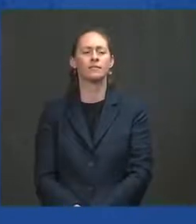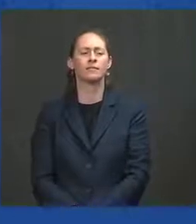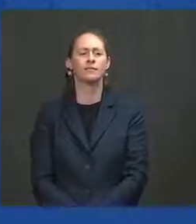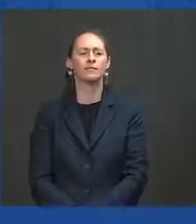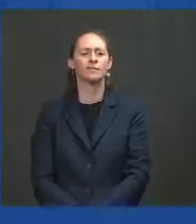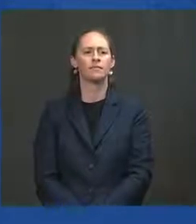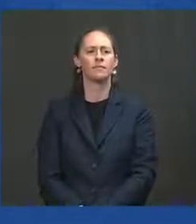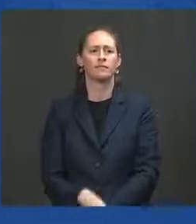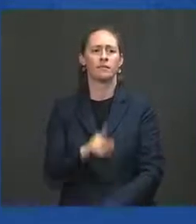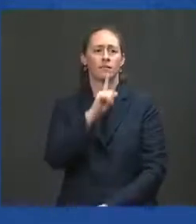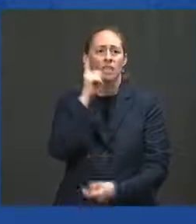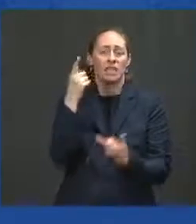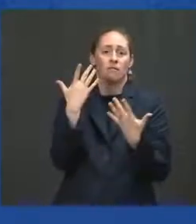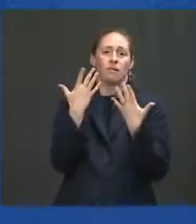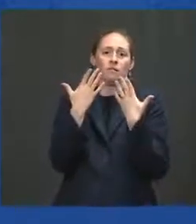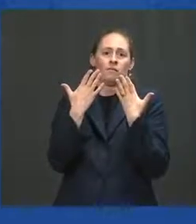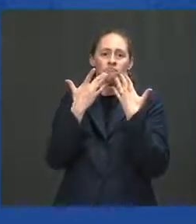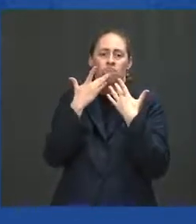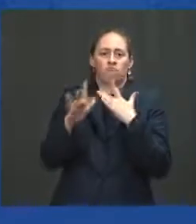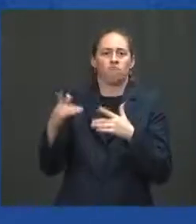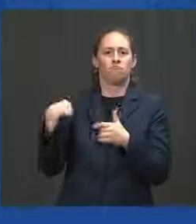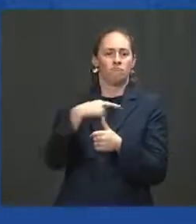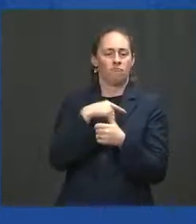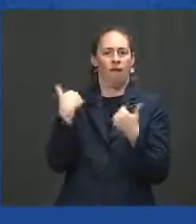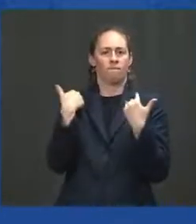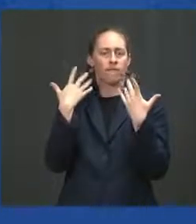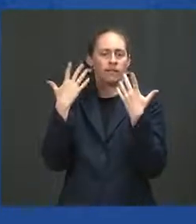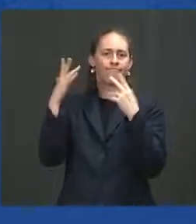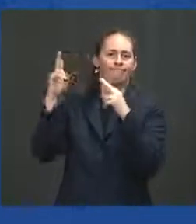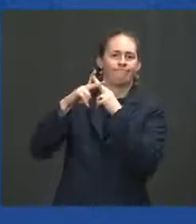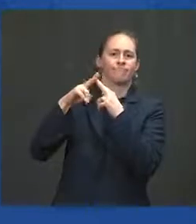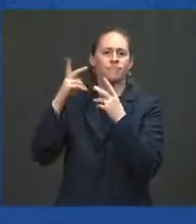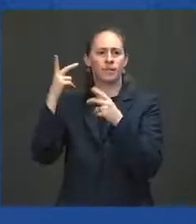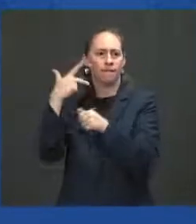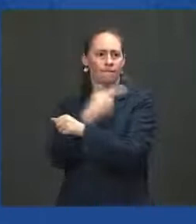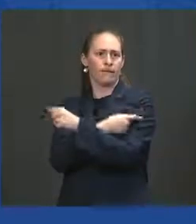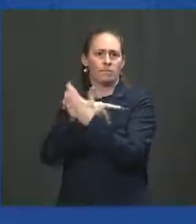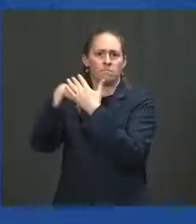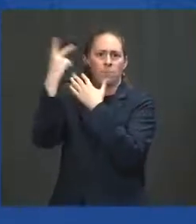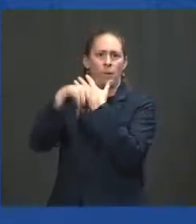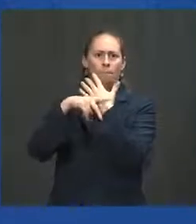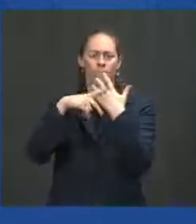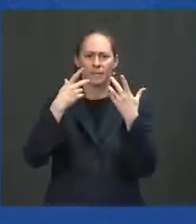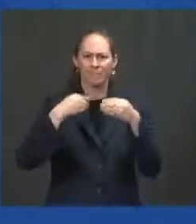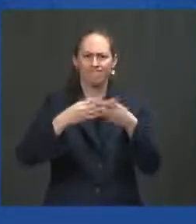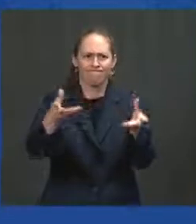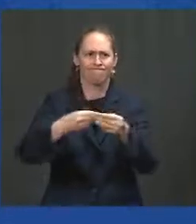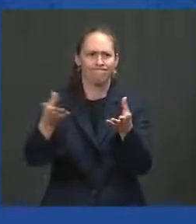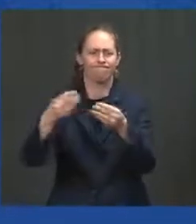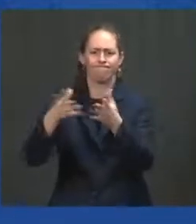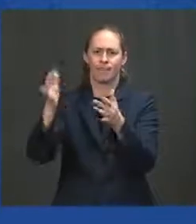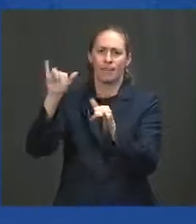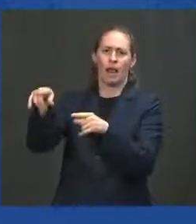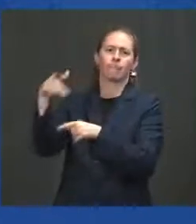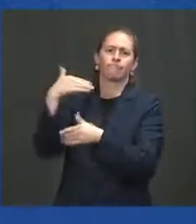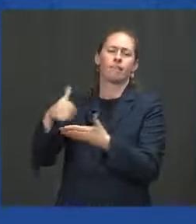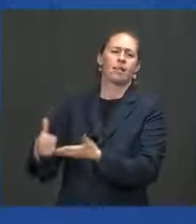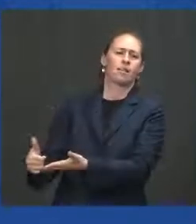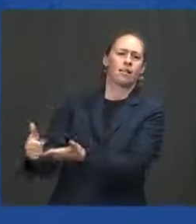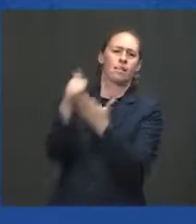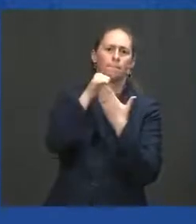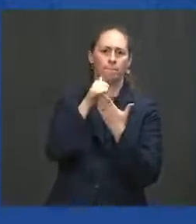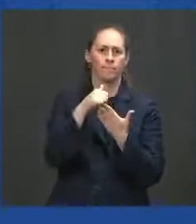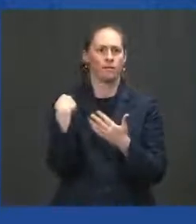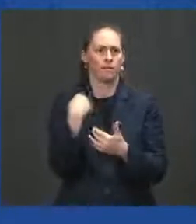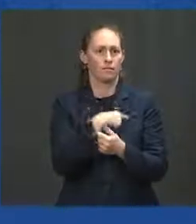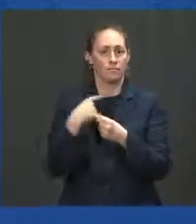that is saving lives and beating this virus. It's a vaccination program that's getting us back to